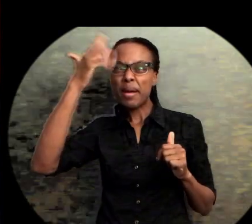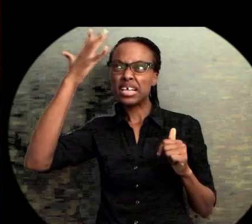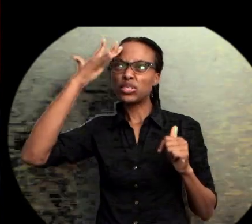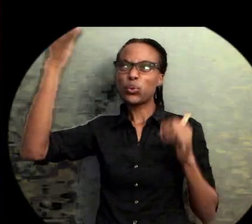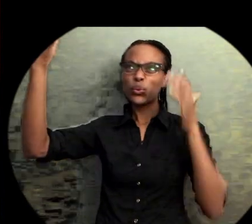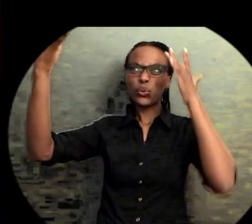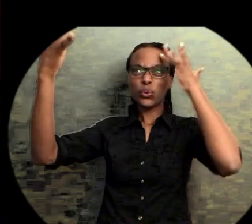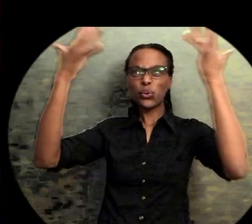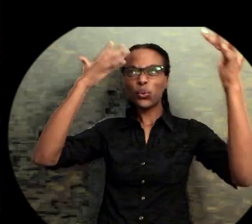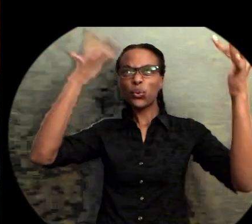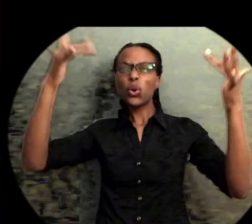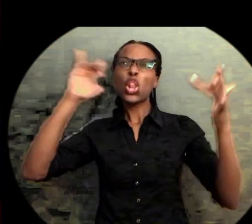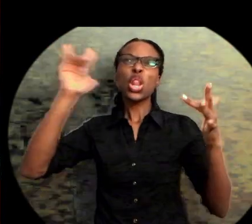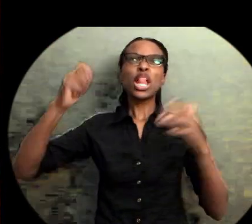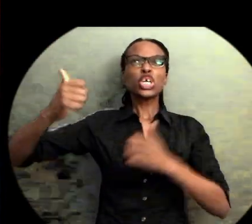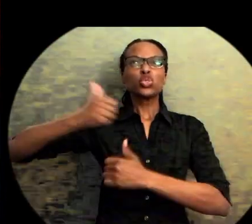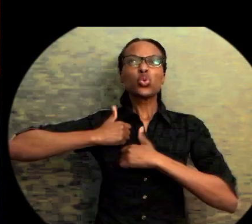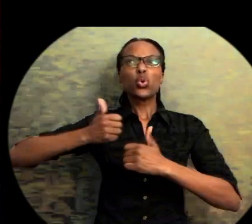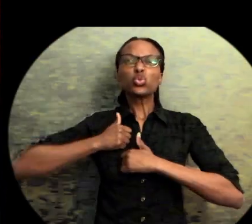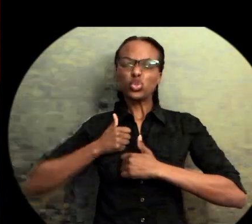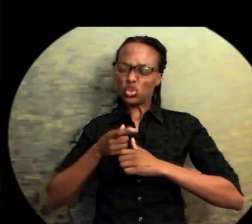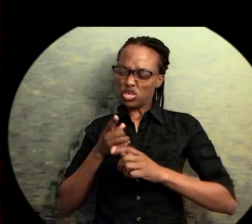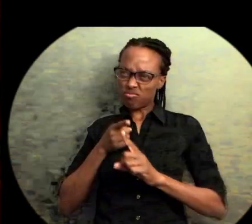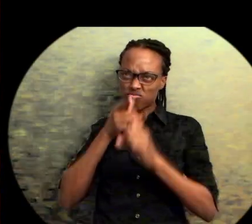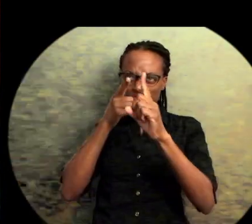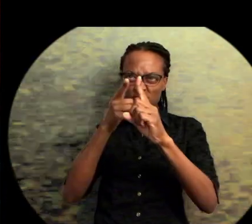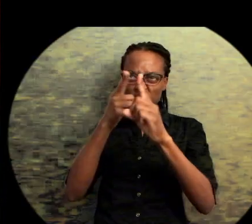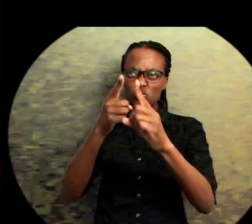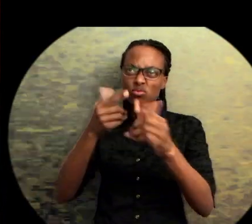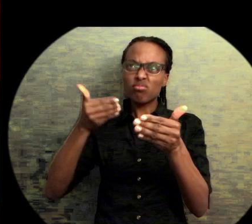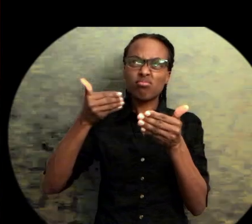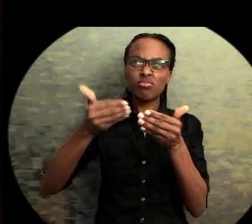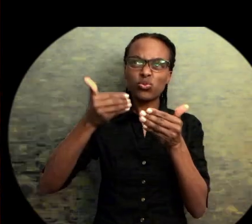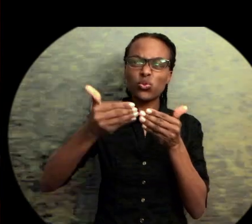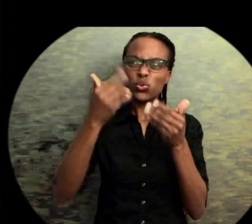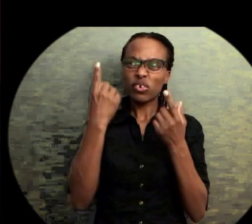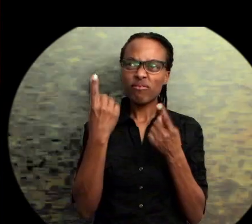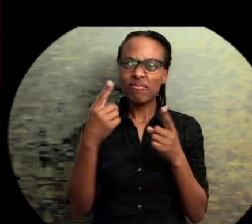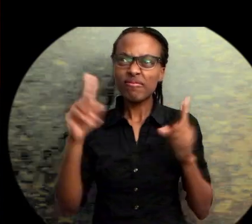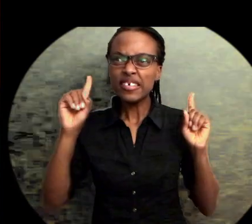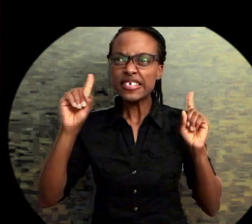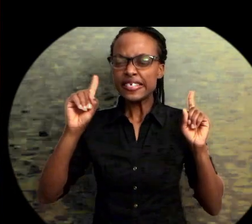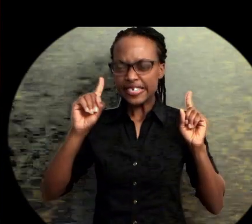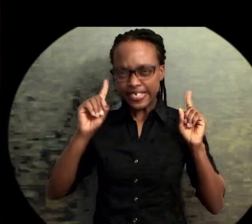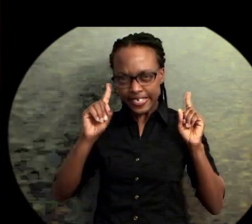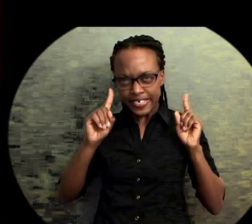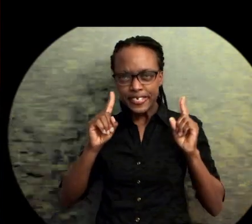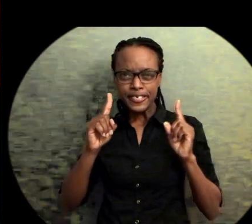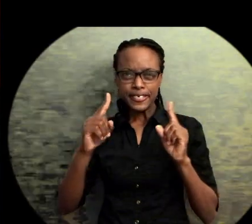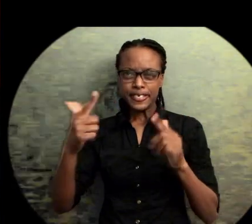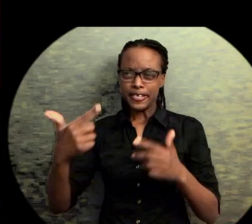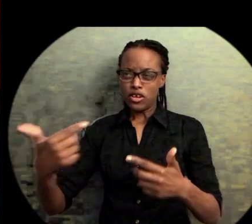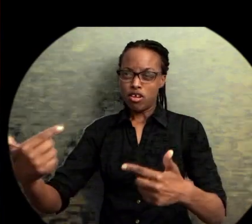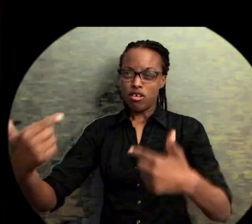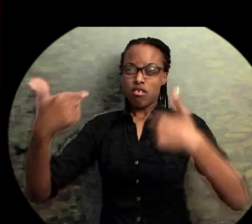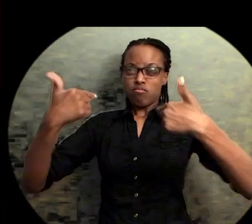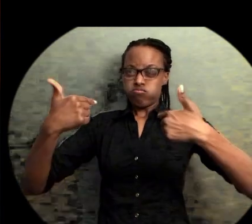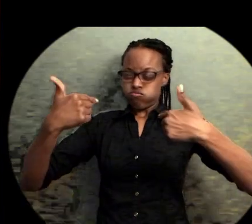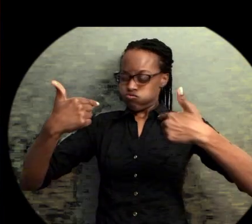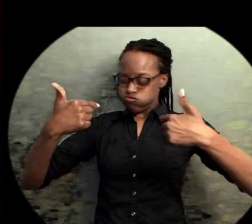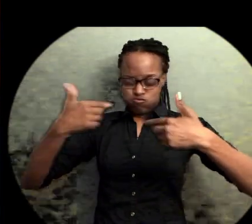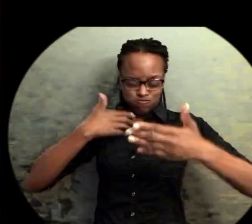Enemy territory captured in the final chapter of his story. Facing a firing squad. Using his last